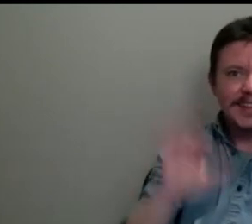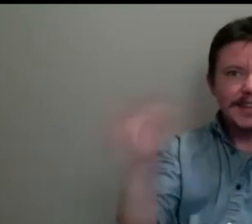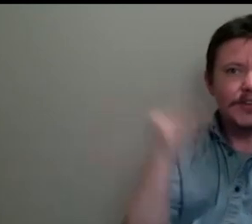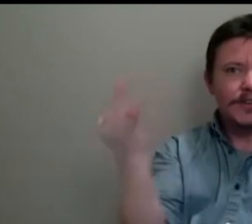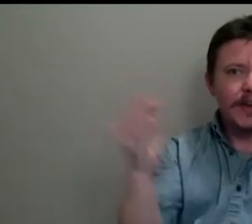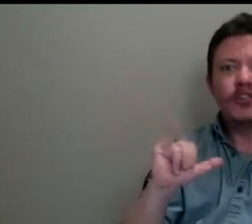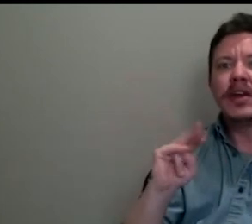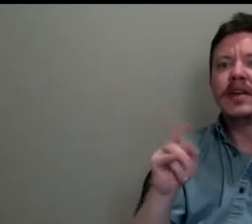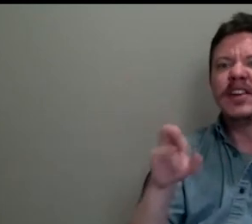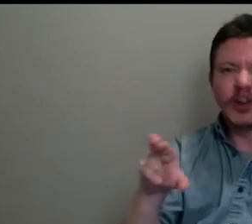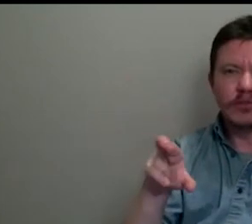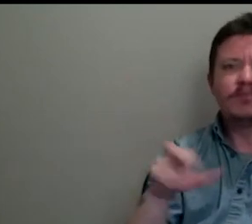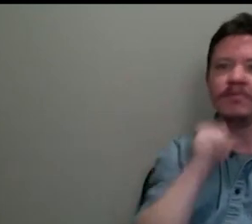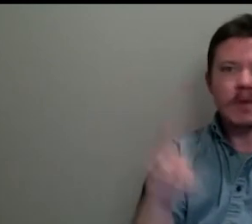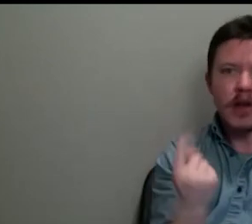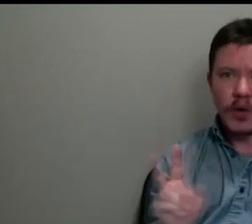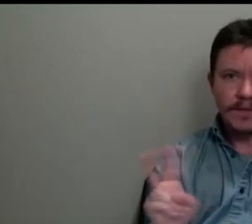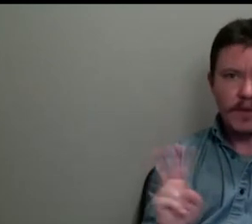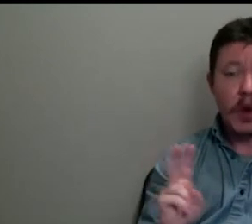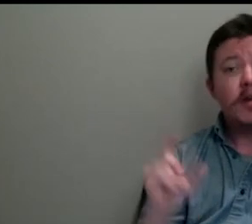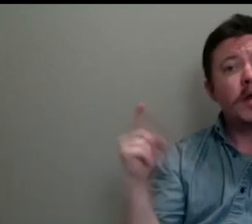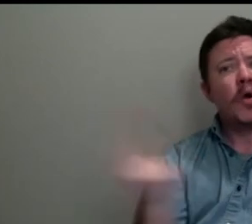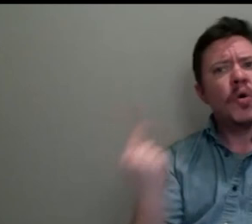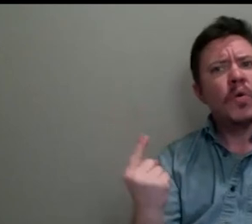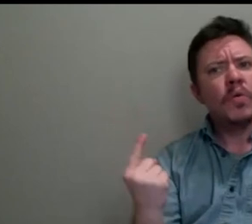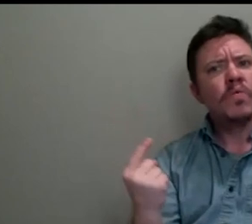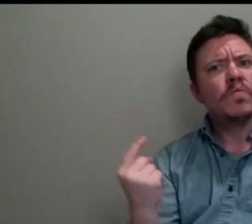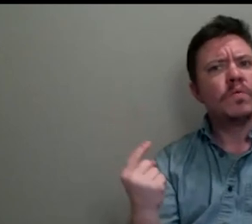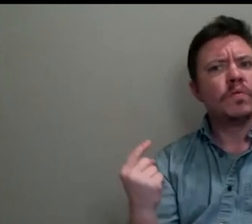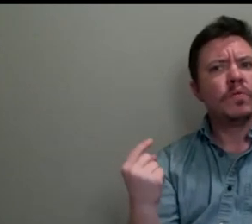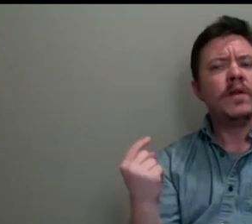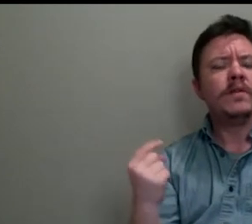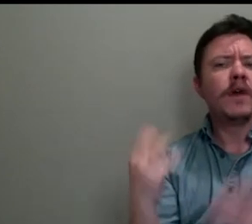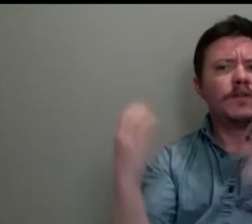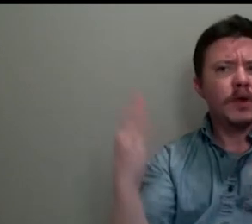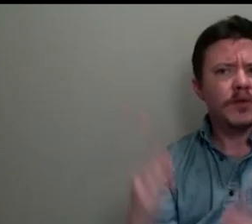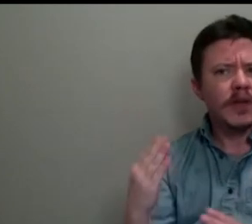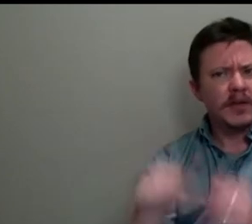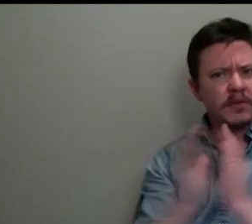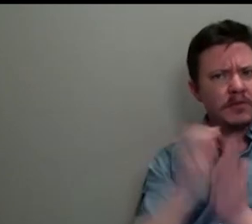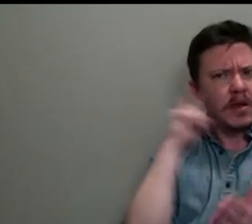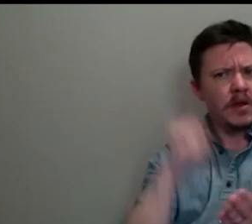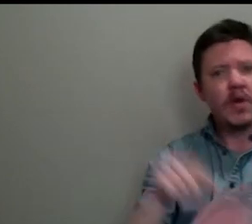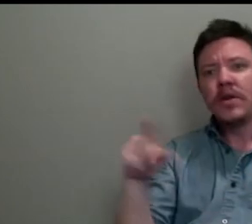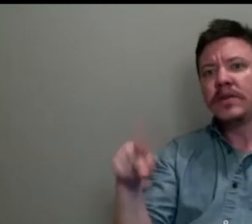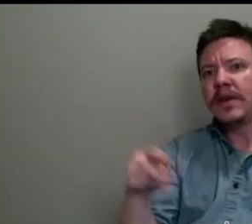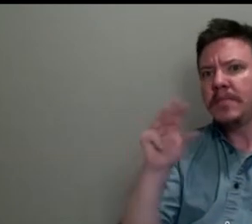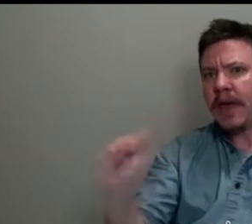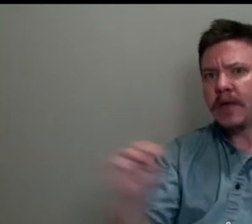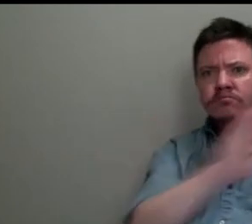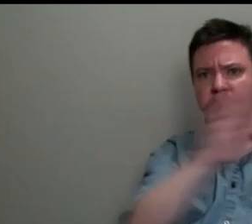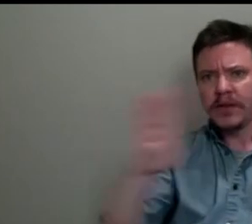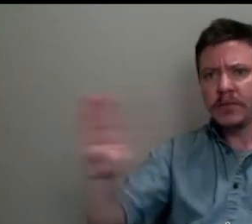Fouillard. And one of our viewers asked that in the exhibition, she noticed the similarity in the color palette